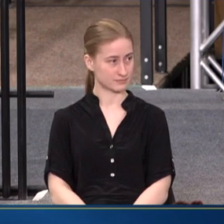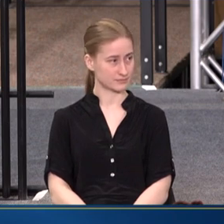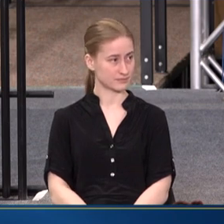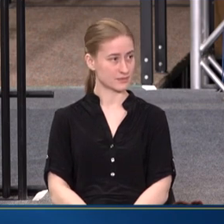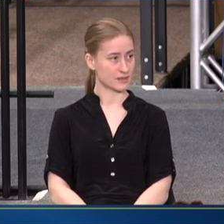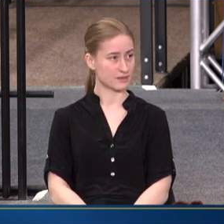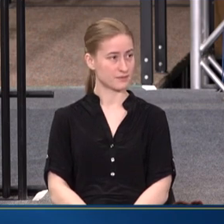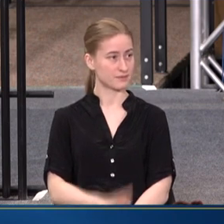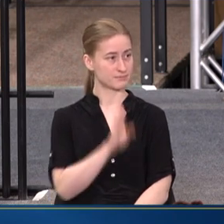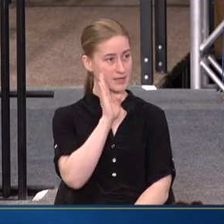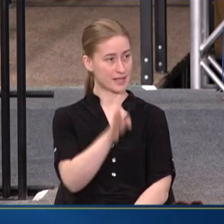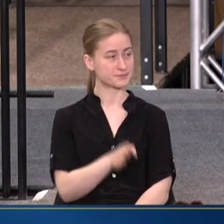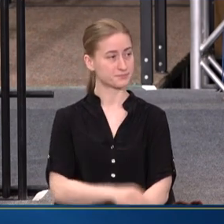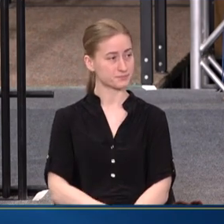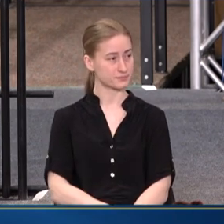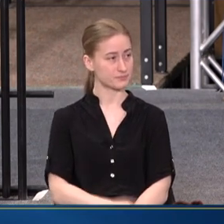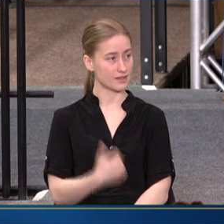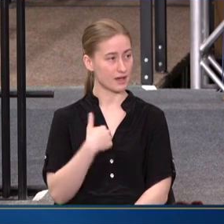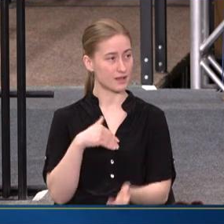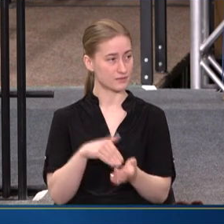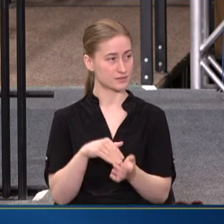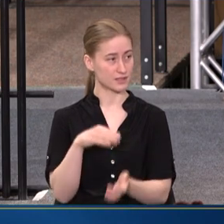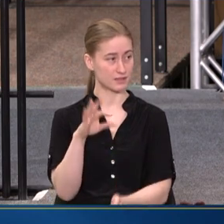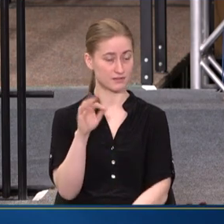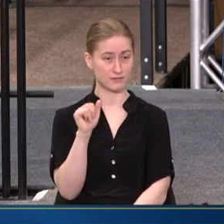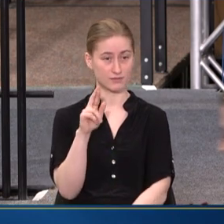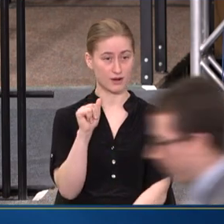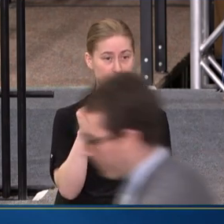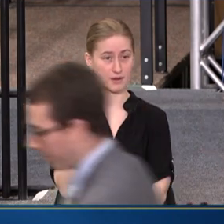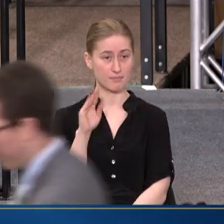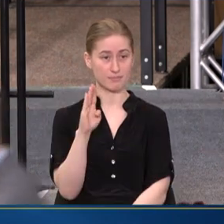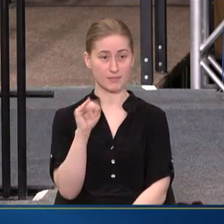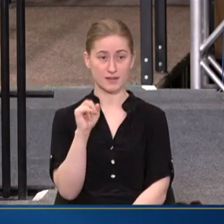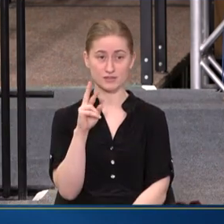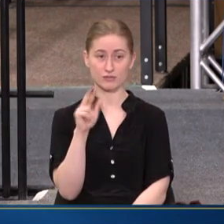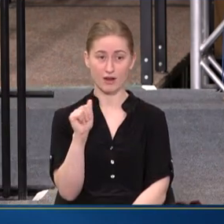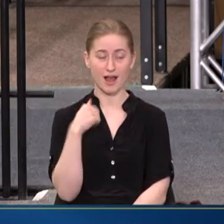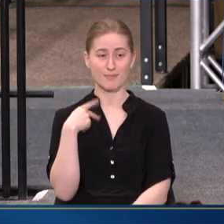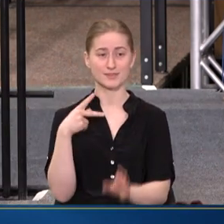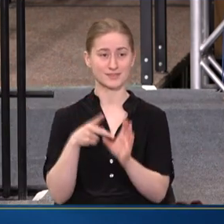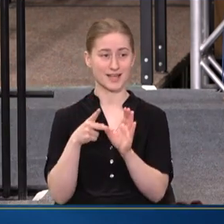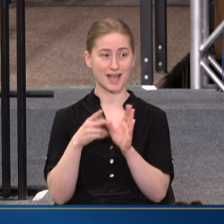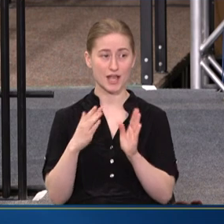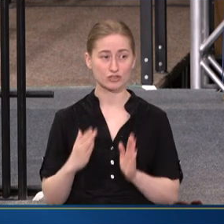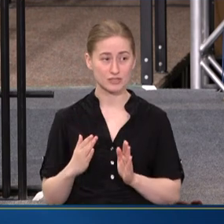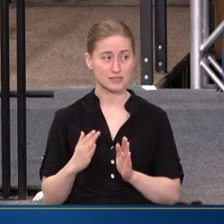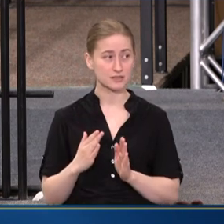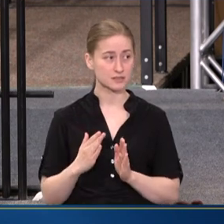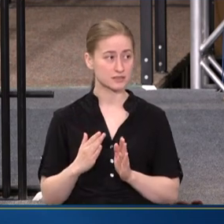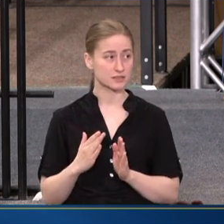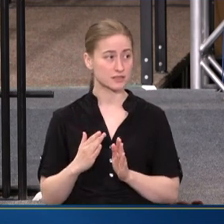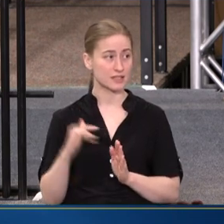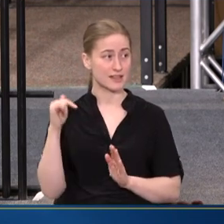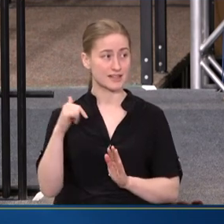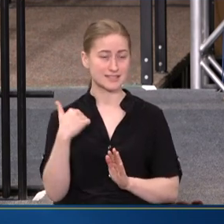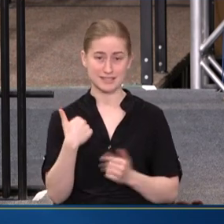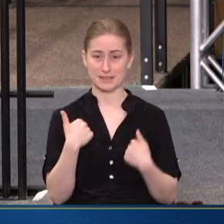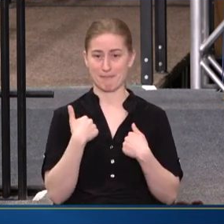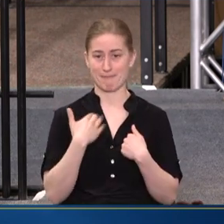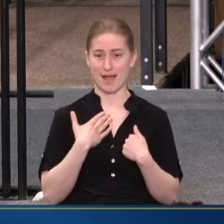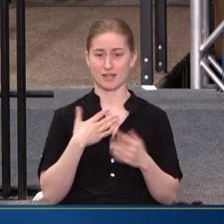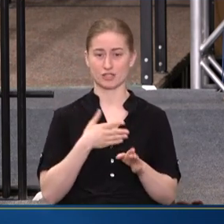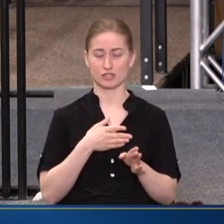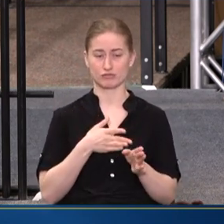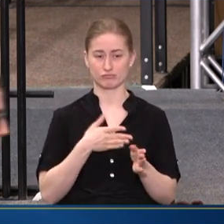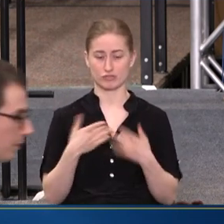HI. I'M DR. FARAH ABASIA. I'M A PSYCHATRIST. SO THIS IS MY CONCERN,